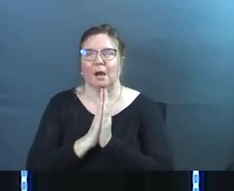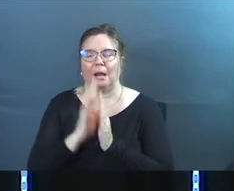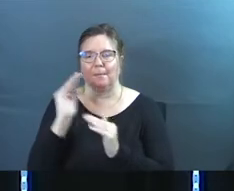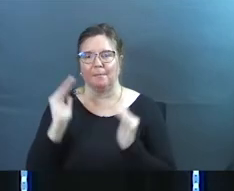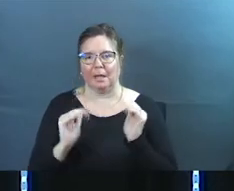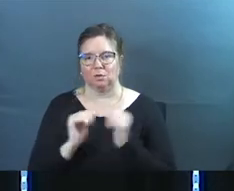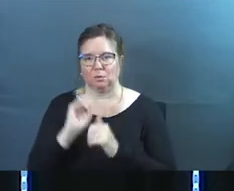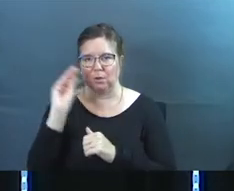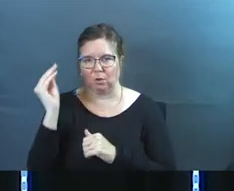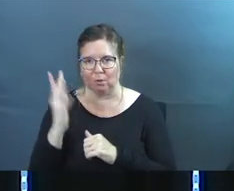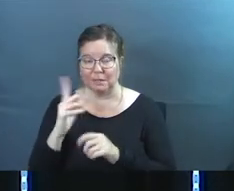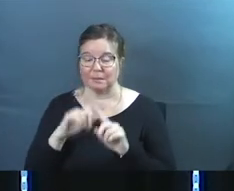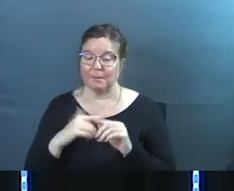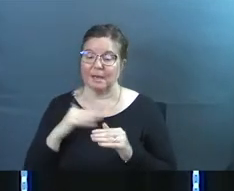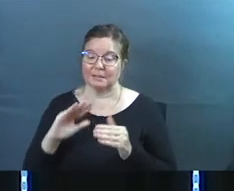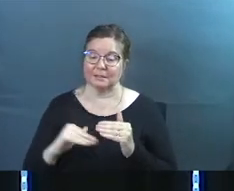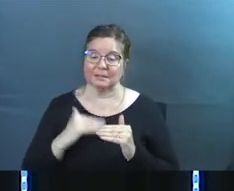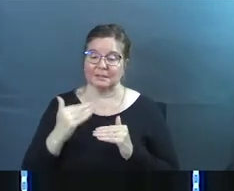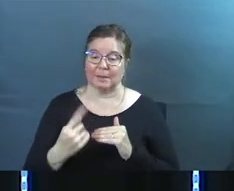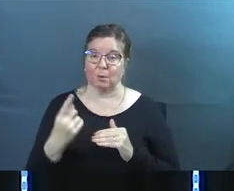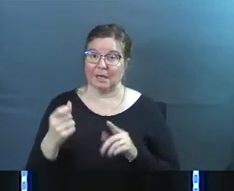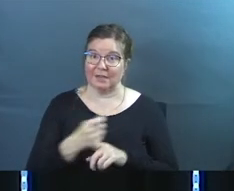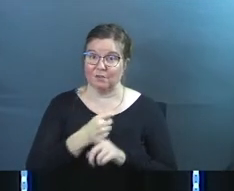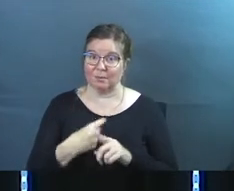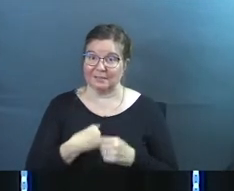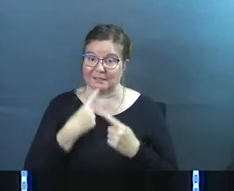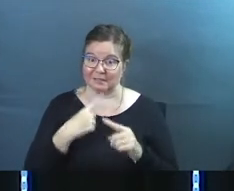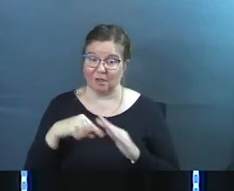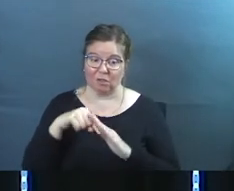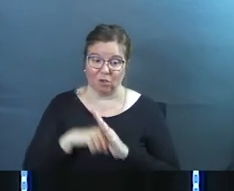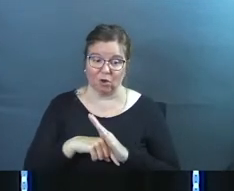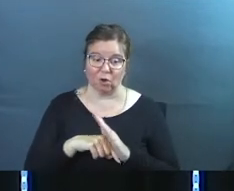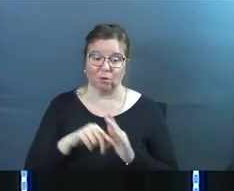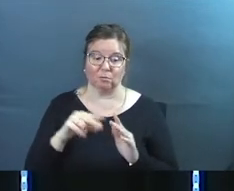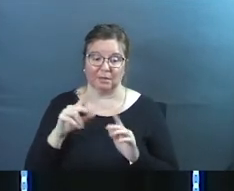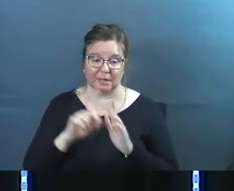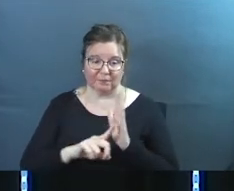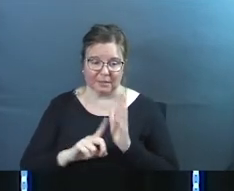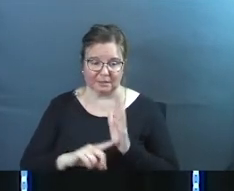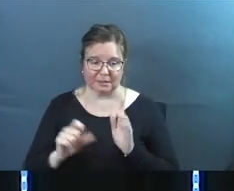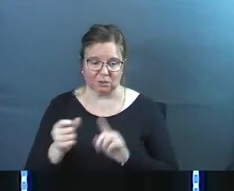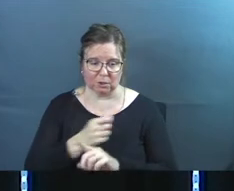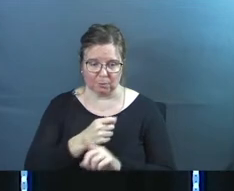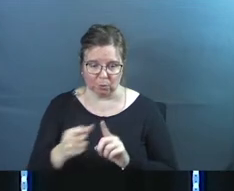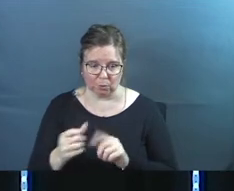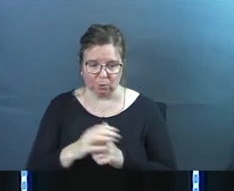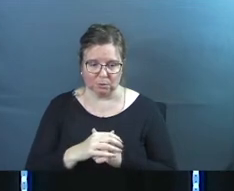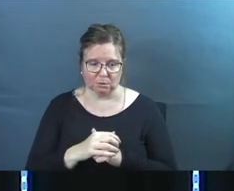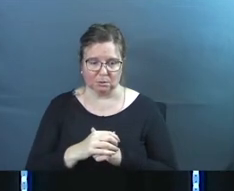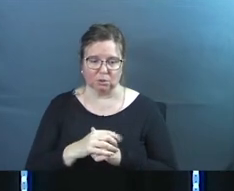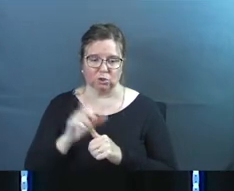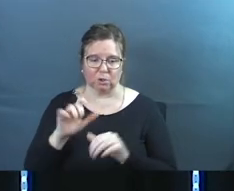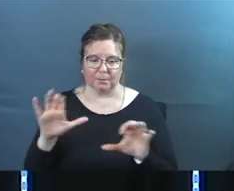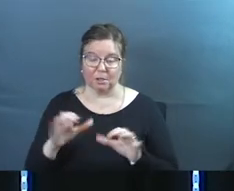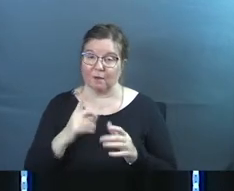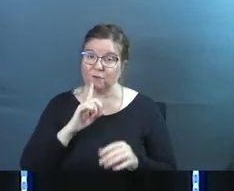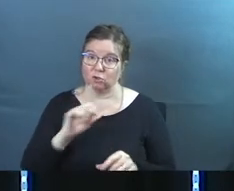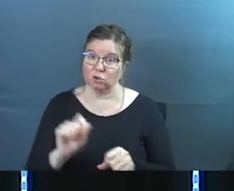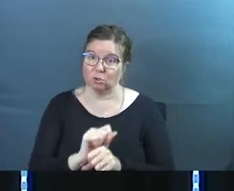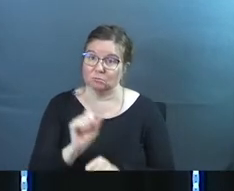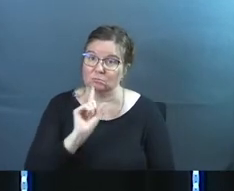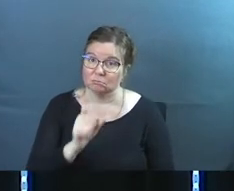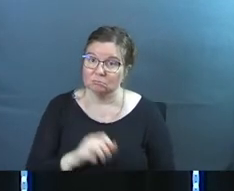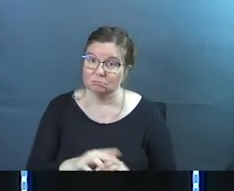grace but step one if abuse is claimed a thorough and objective investigation into the abuse should be done for sure